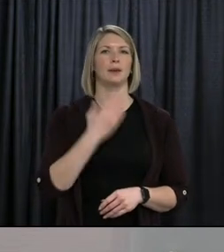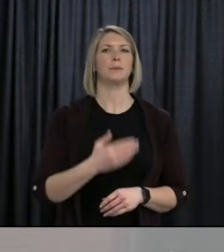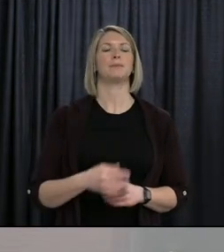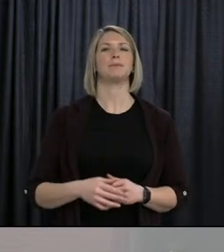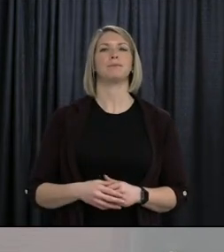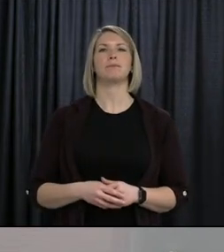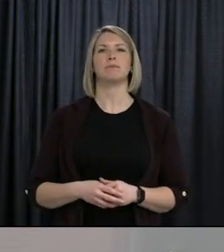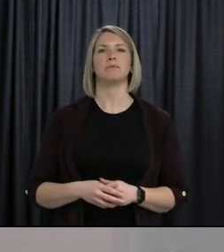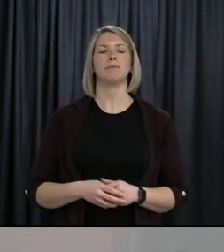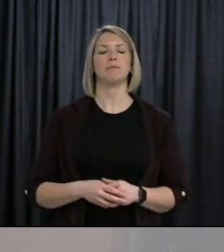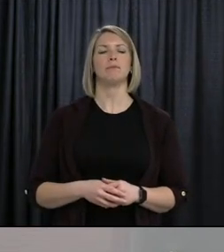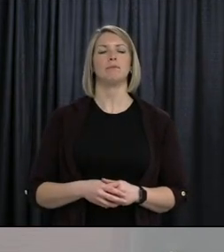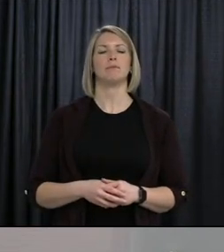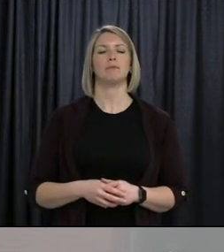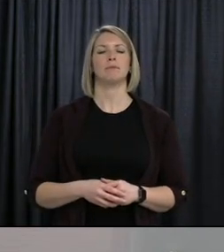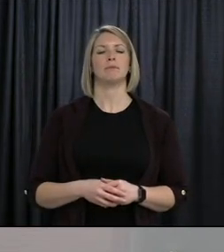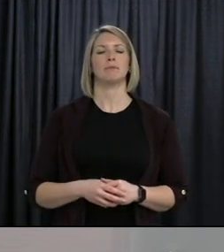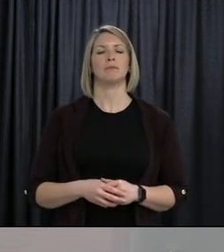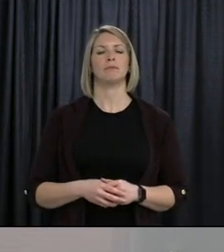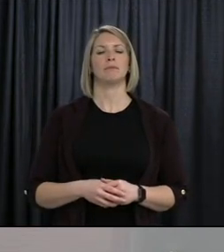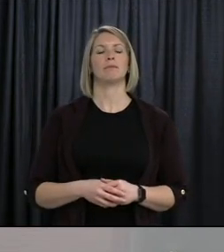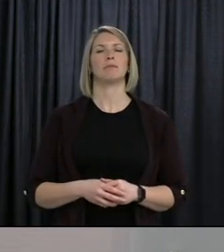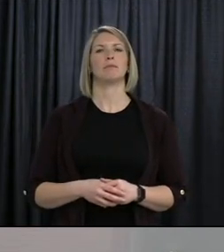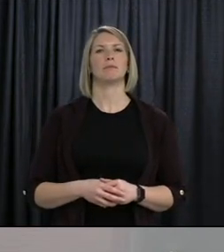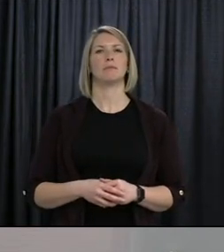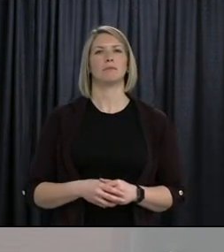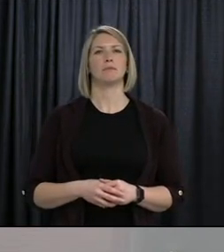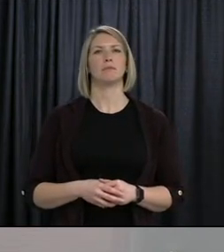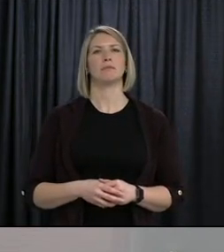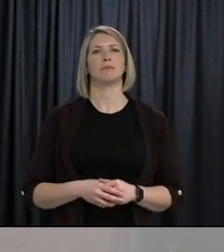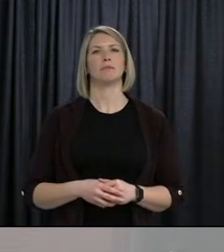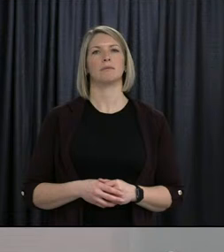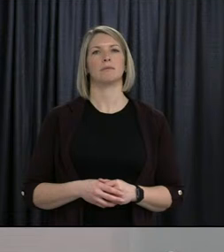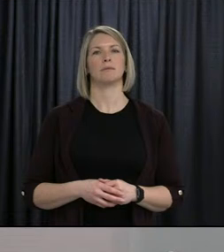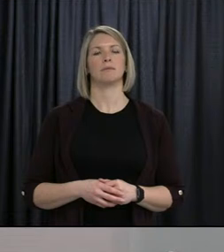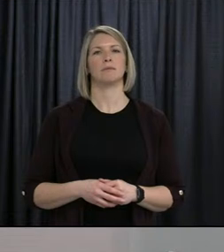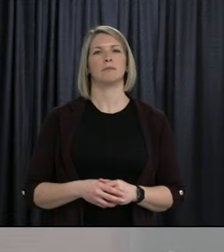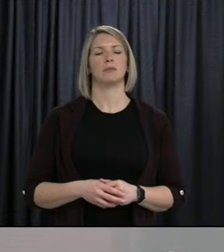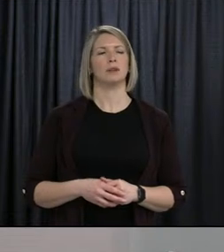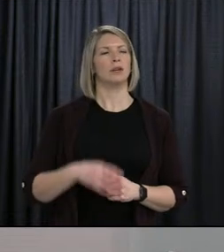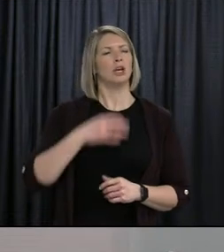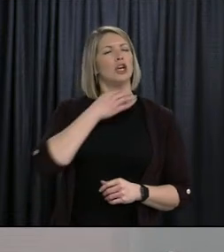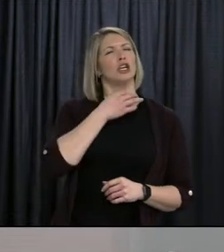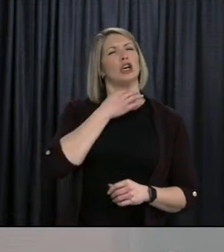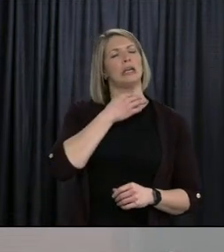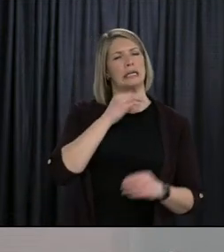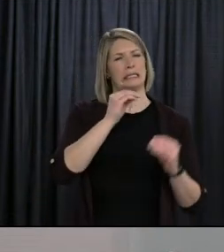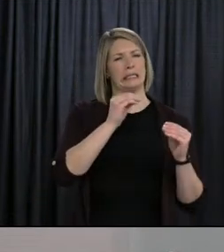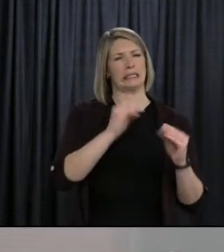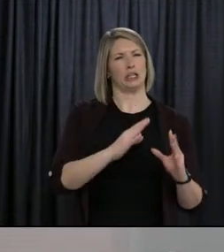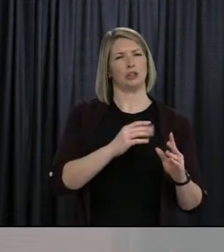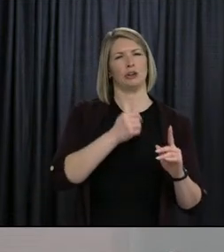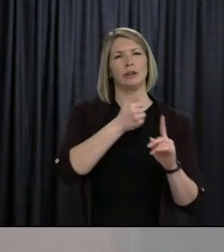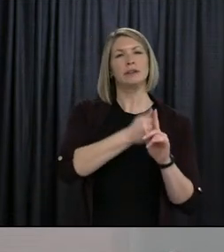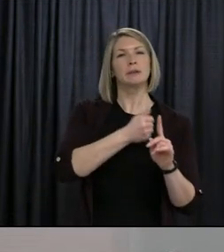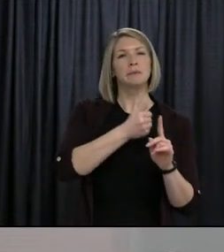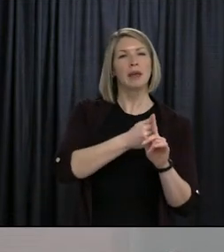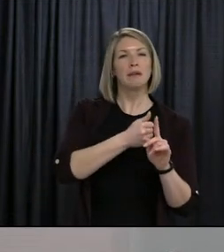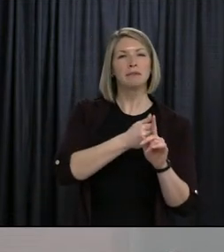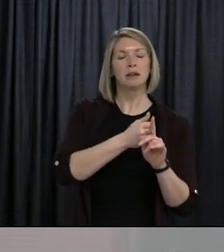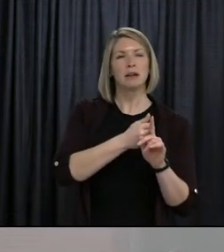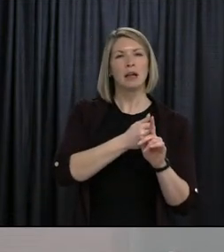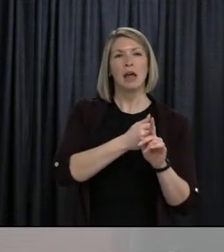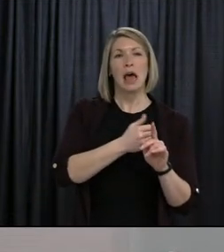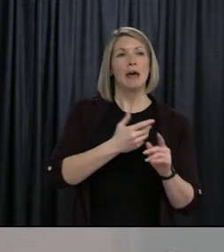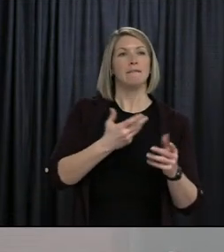Have teachers been advised to sort of temper their expectations, you know, with regard to work and tests and everything, given